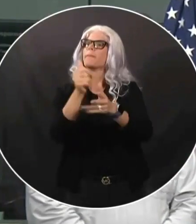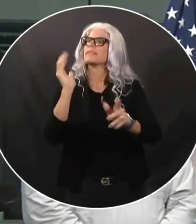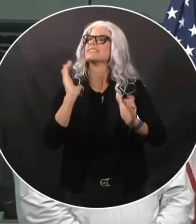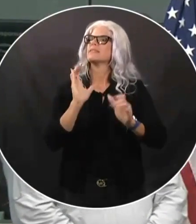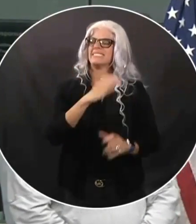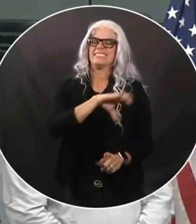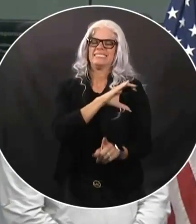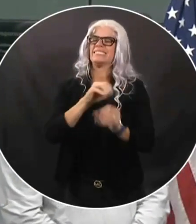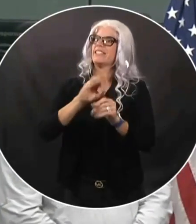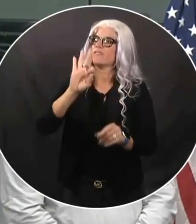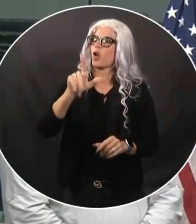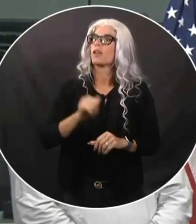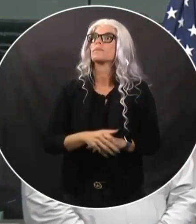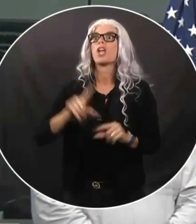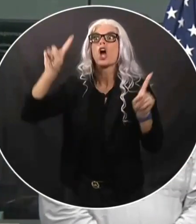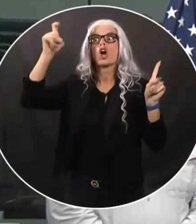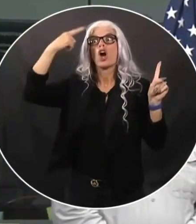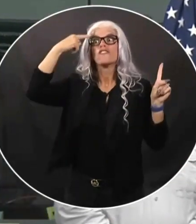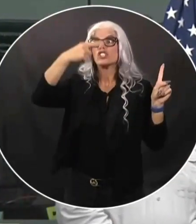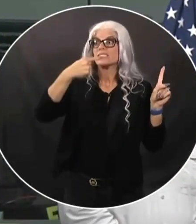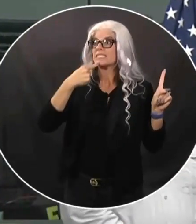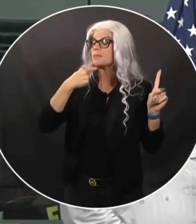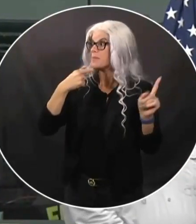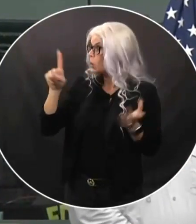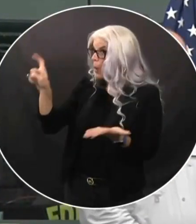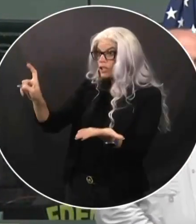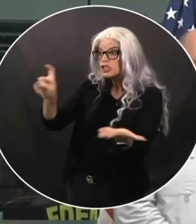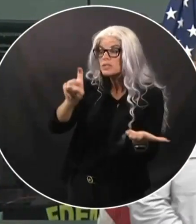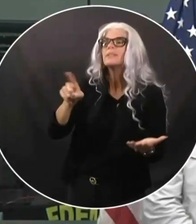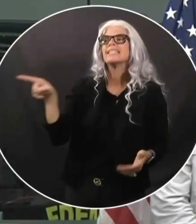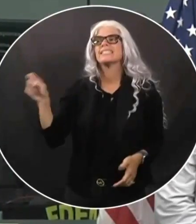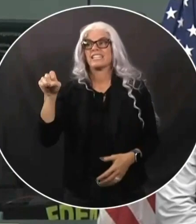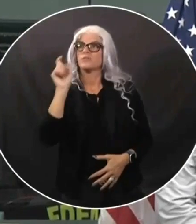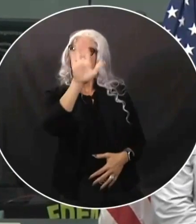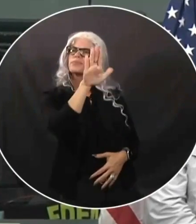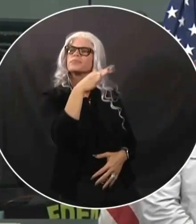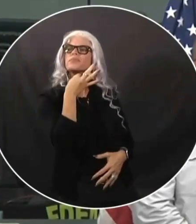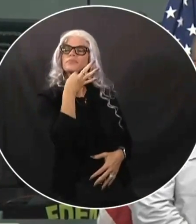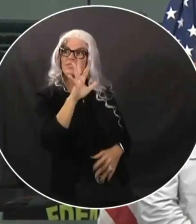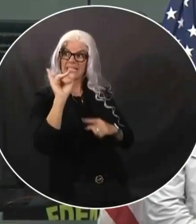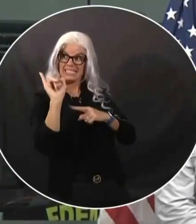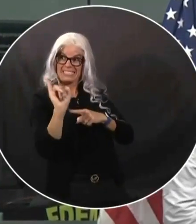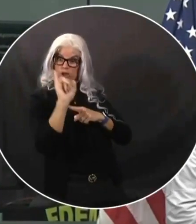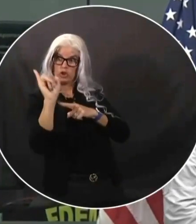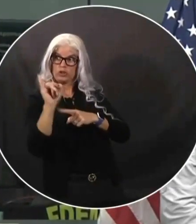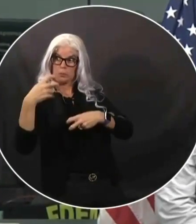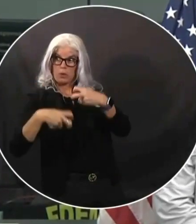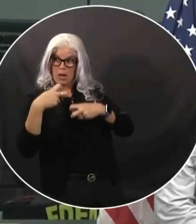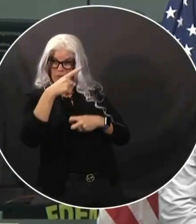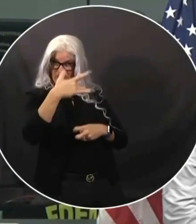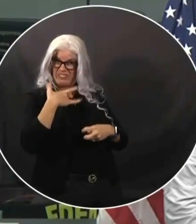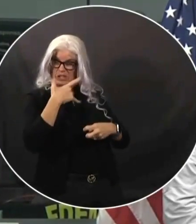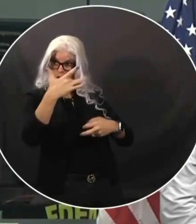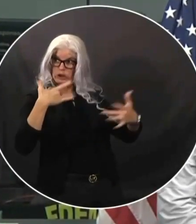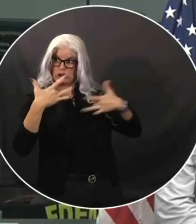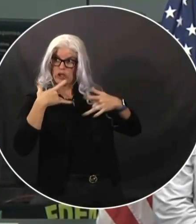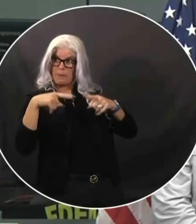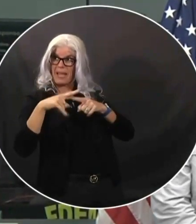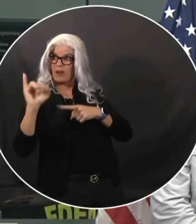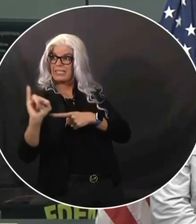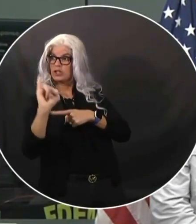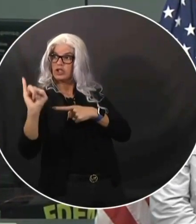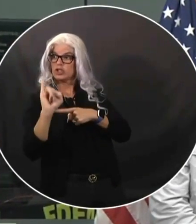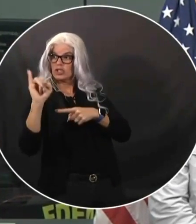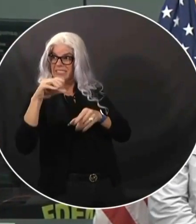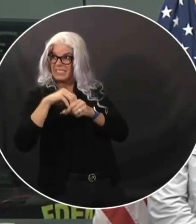Yeah, governor, considering the fragility of the insurance market, do you have concerns about how insurers are going to fare here and what can the state do about it?